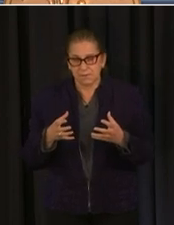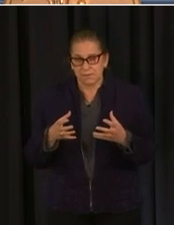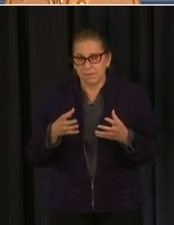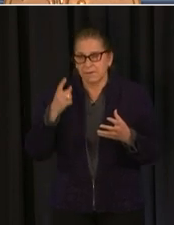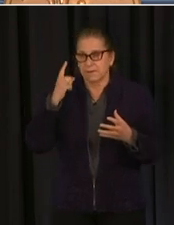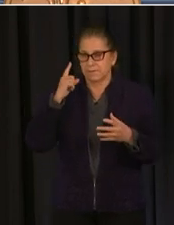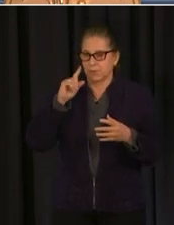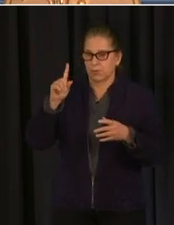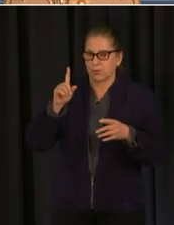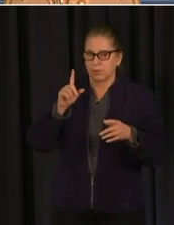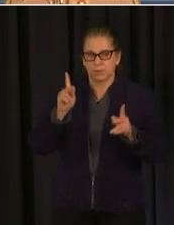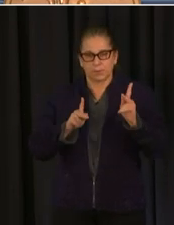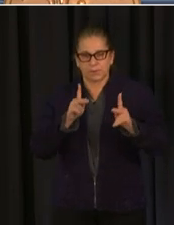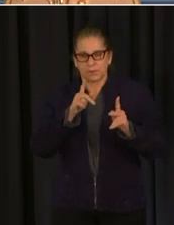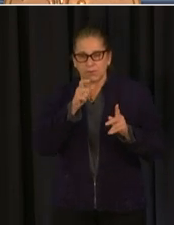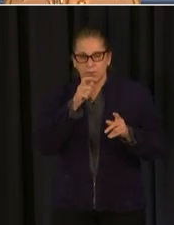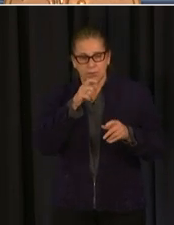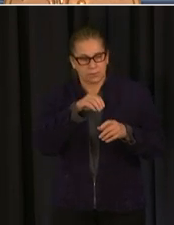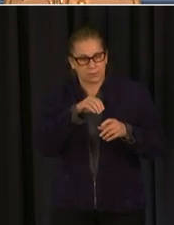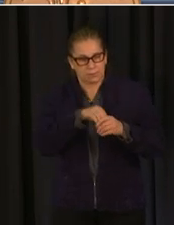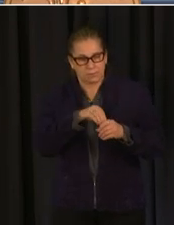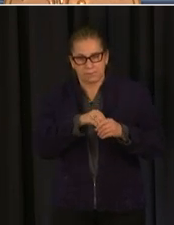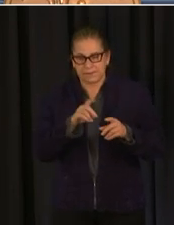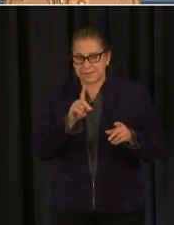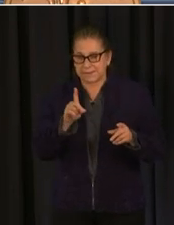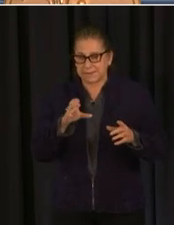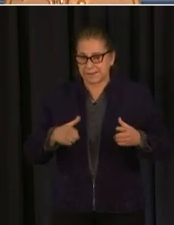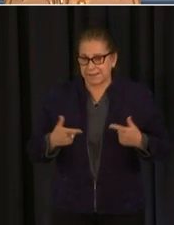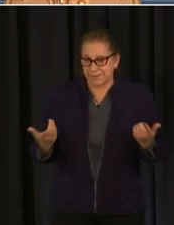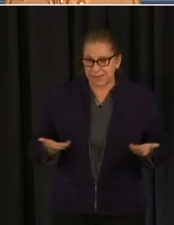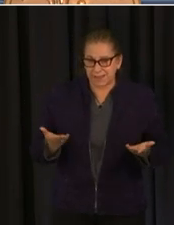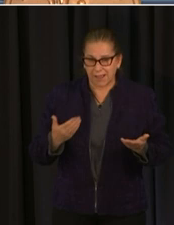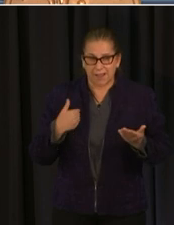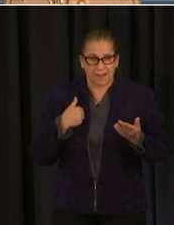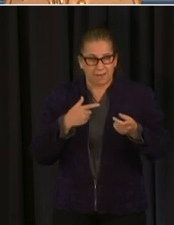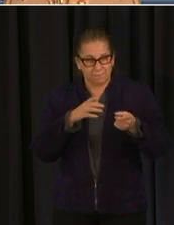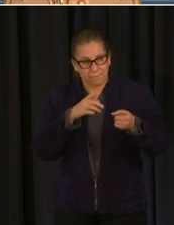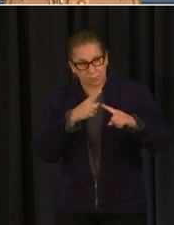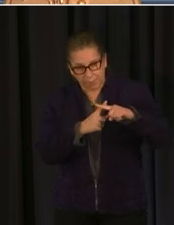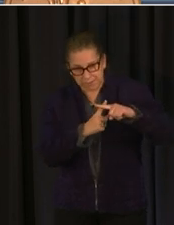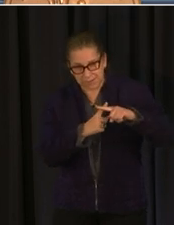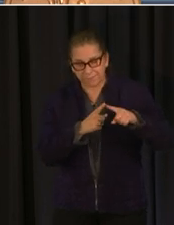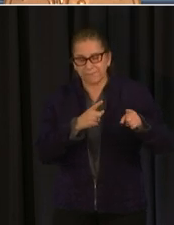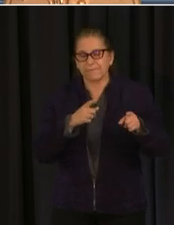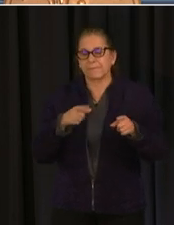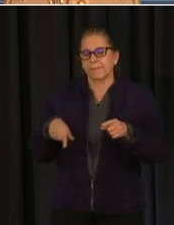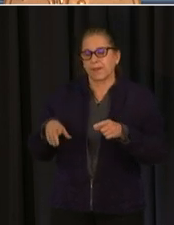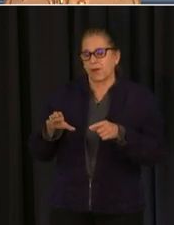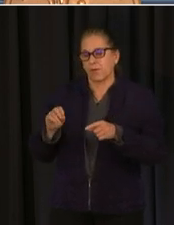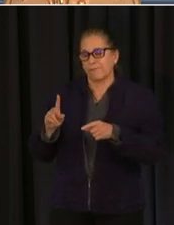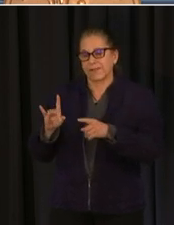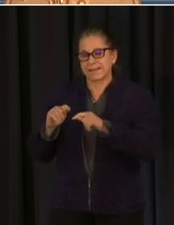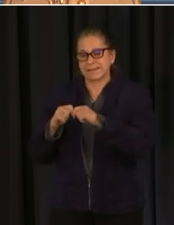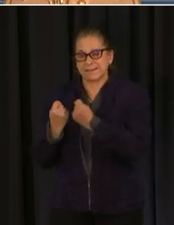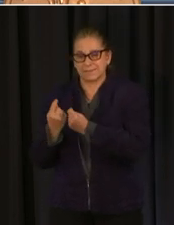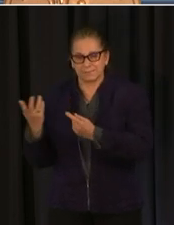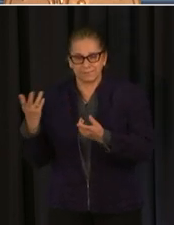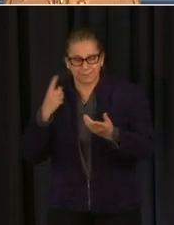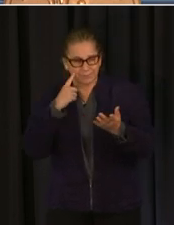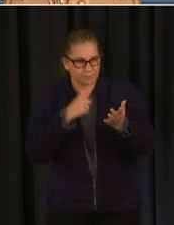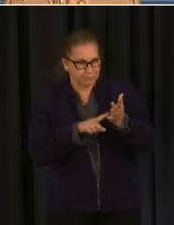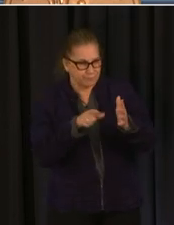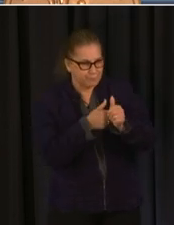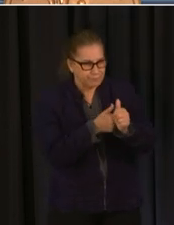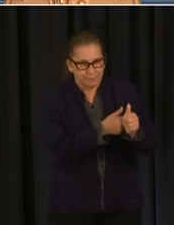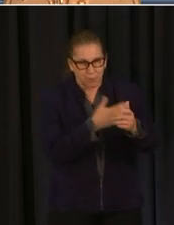you might get a call like this that says dc covet team which means you have been exposed to covet 19